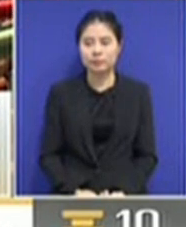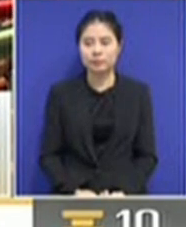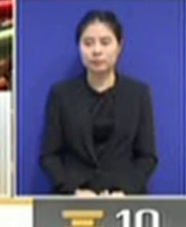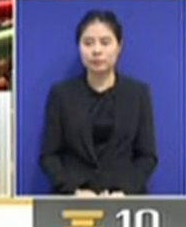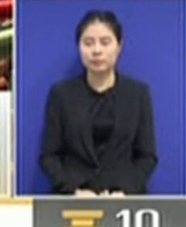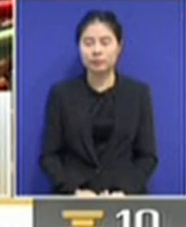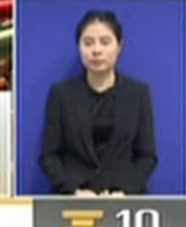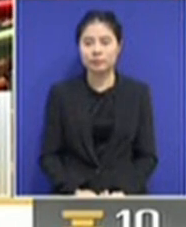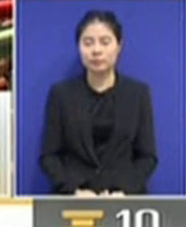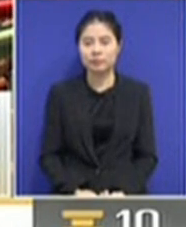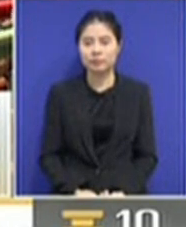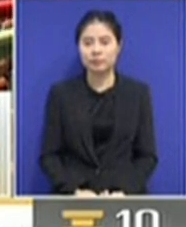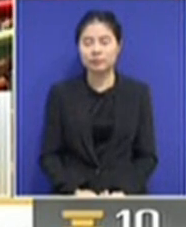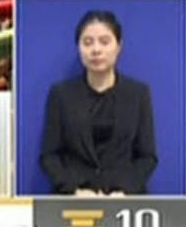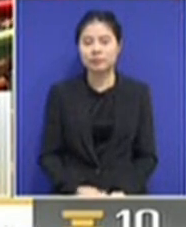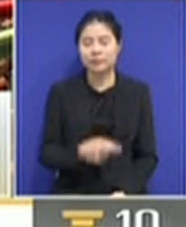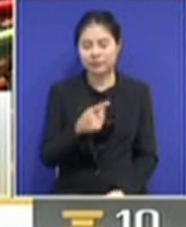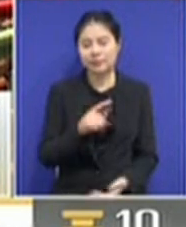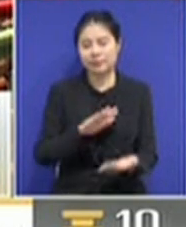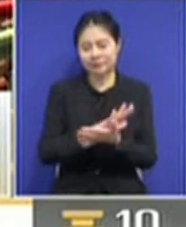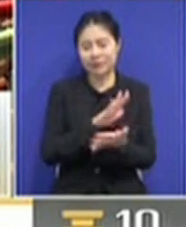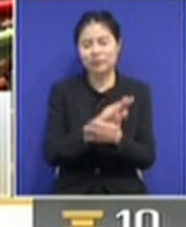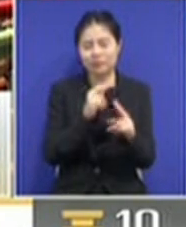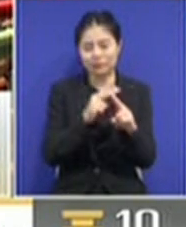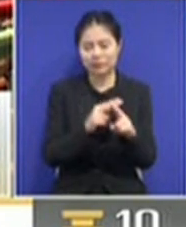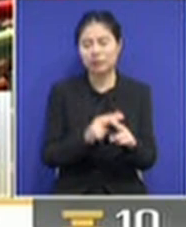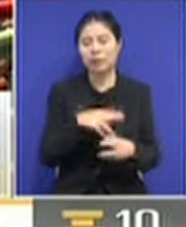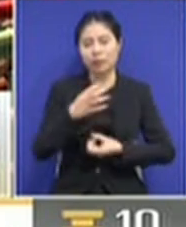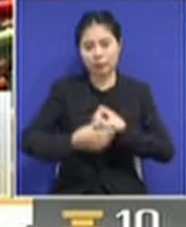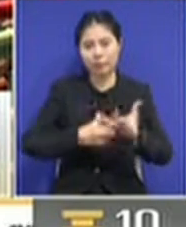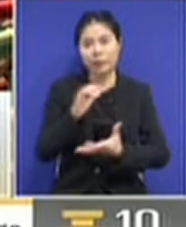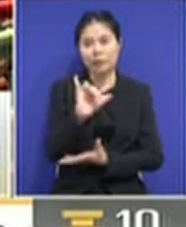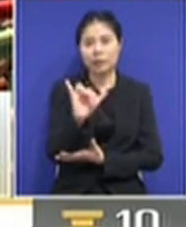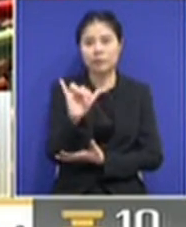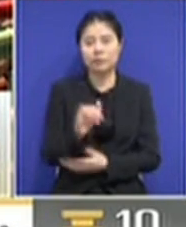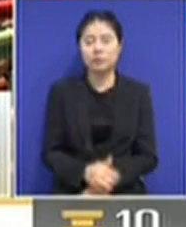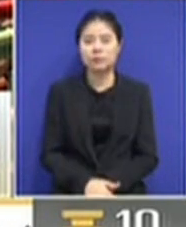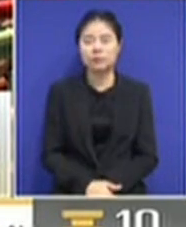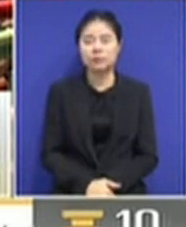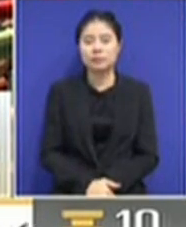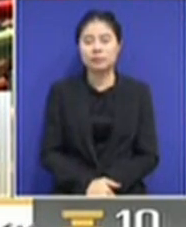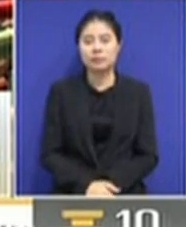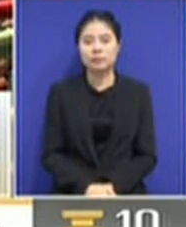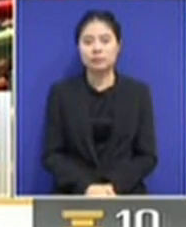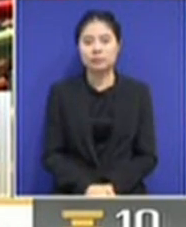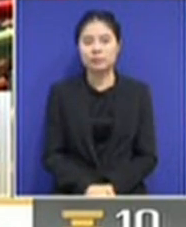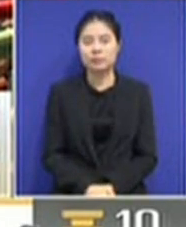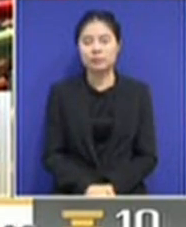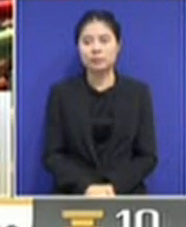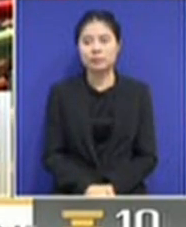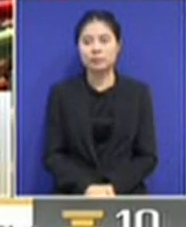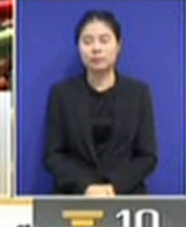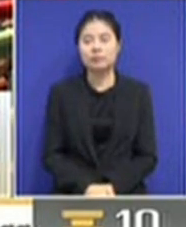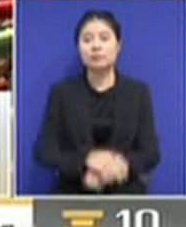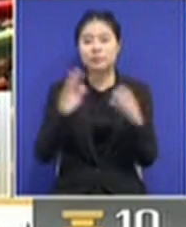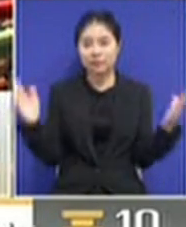But it looks like a lot more MPs have lined up to speak. So it's very unlikely at this moment that